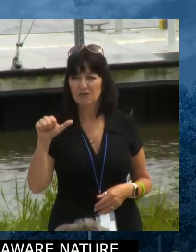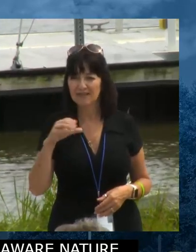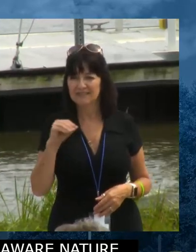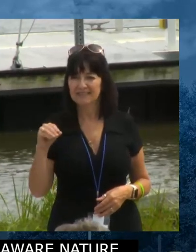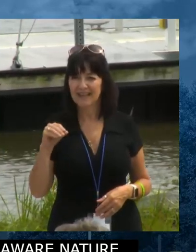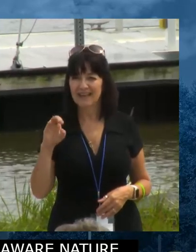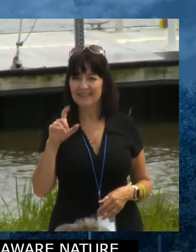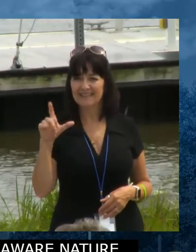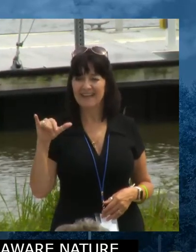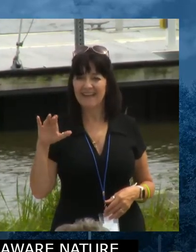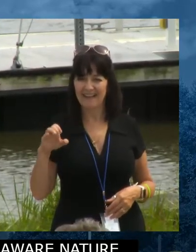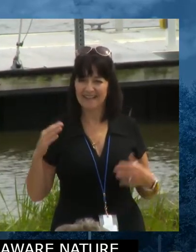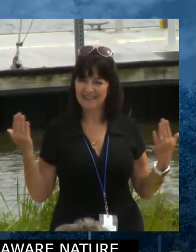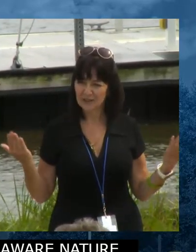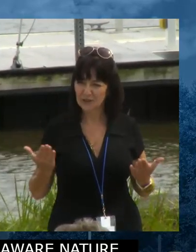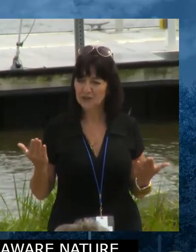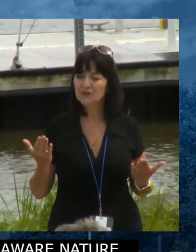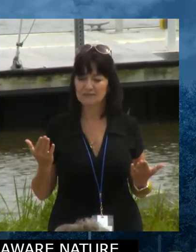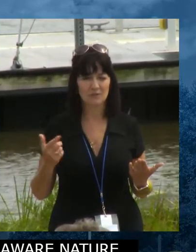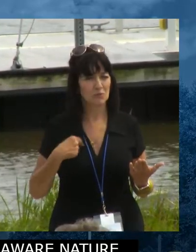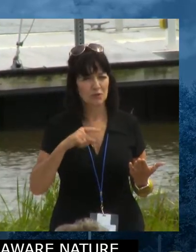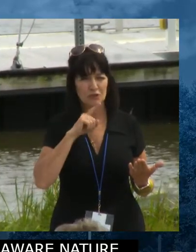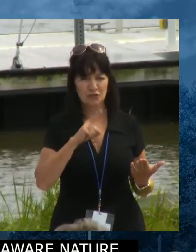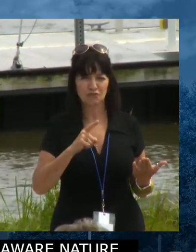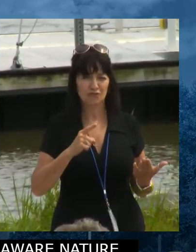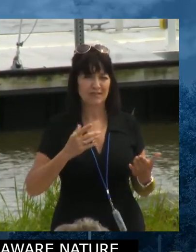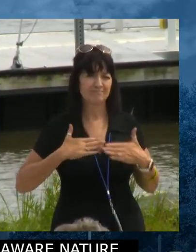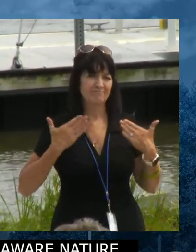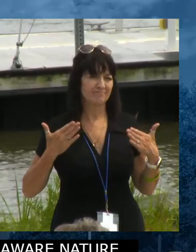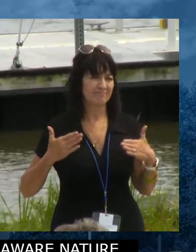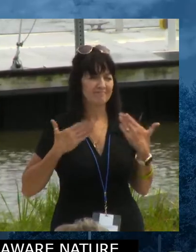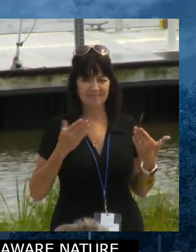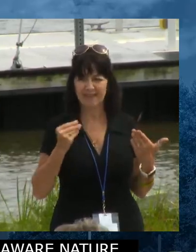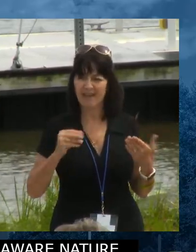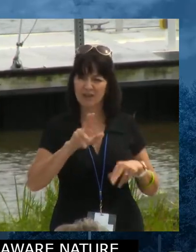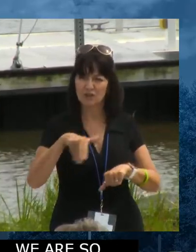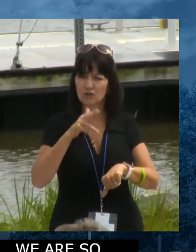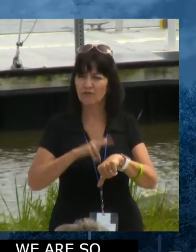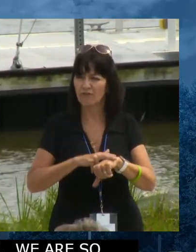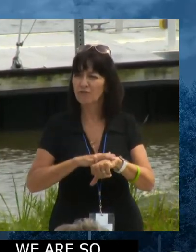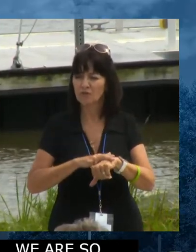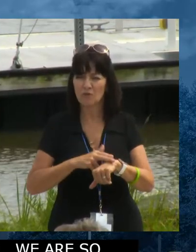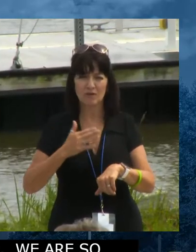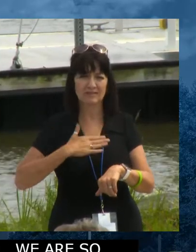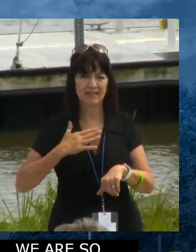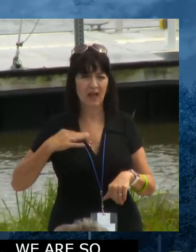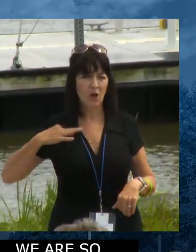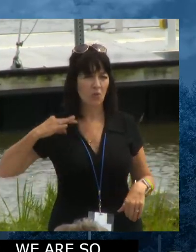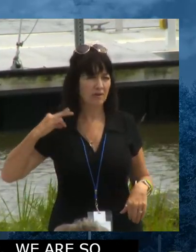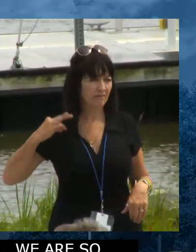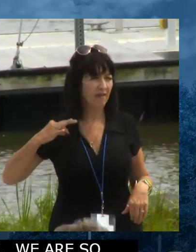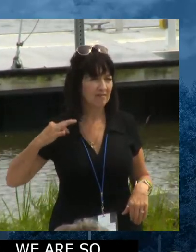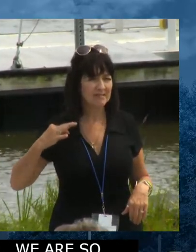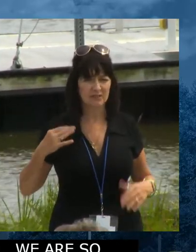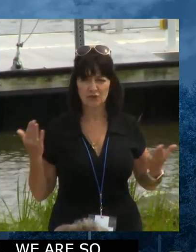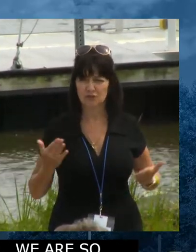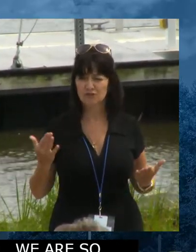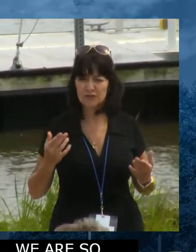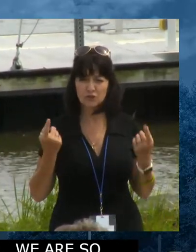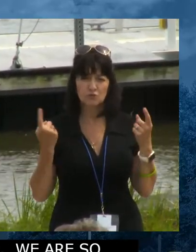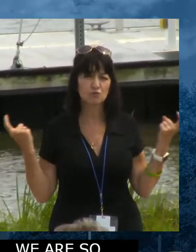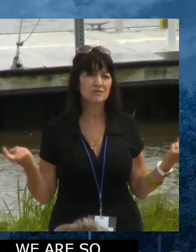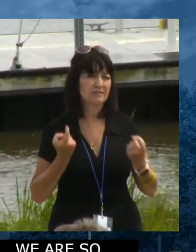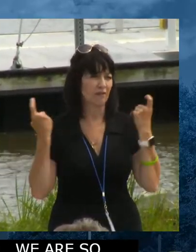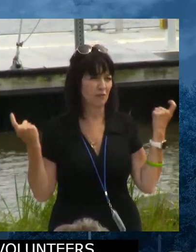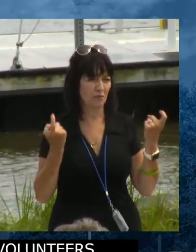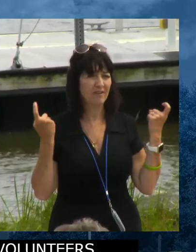couldn't make it today. But, um, we are so pleased to be here, and of course our volunteers, the Water Warriors, to celebrate House Bill 200. It's been